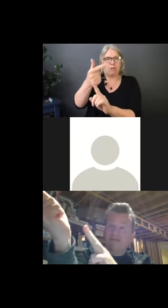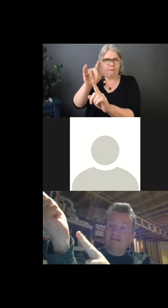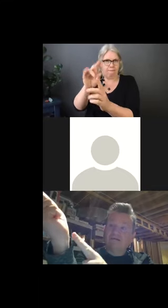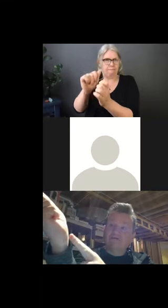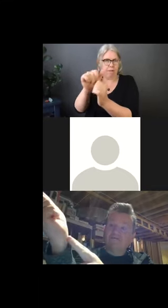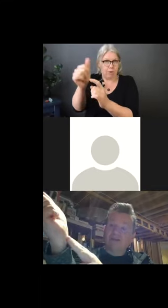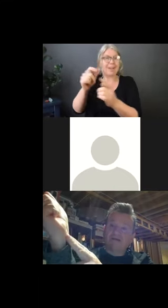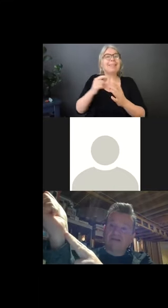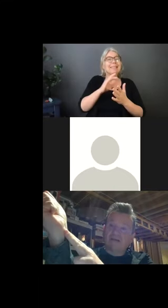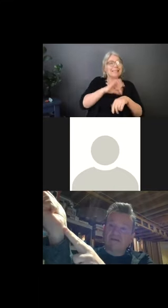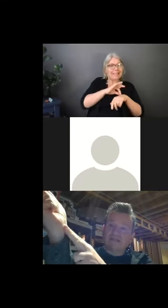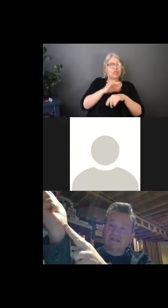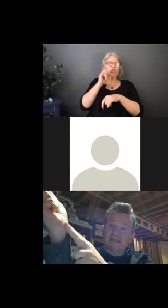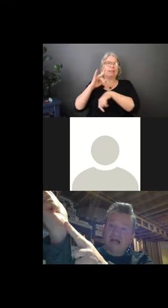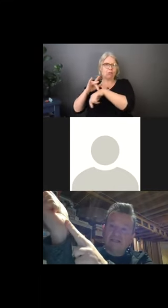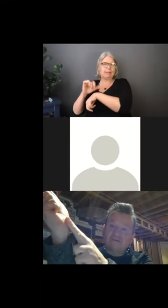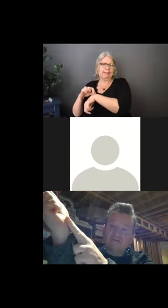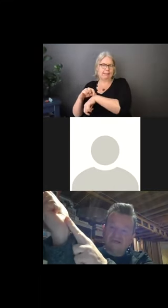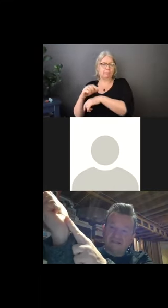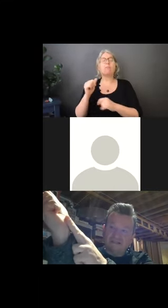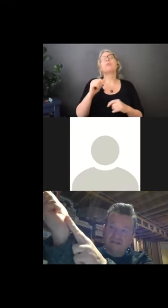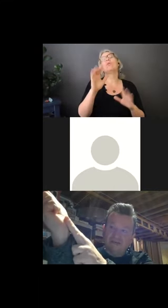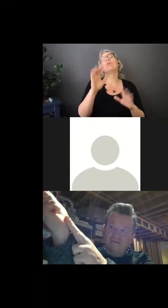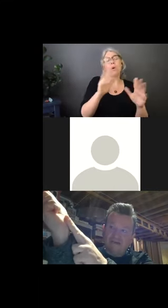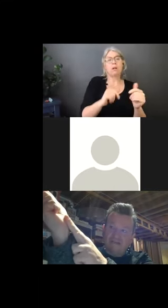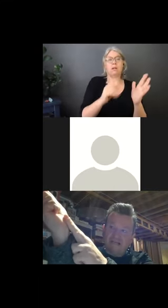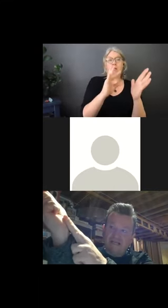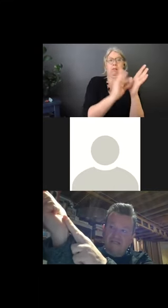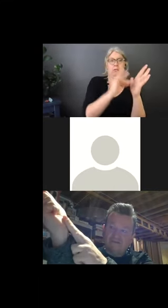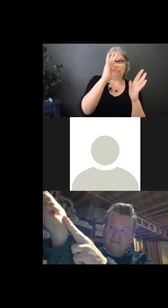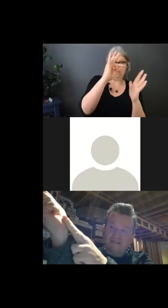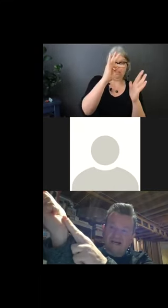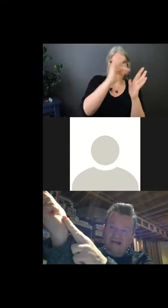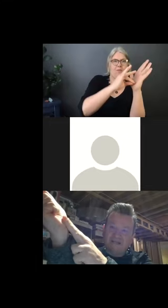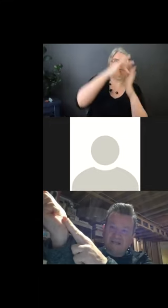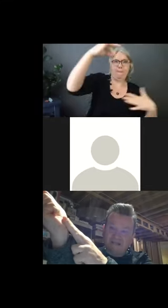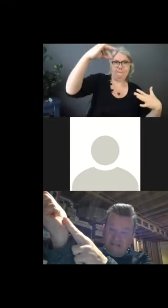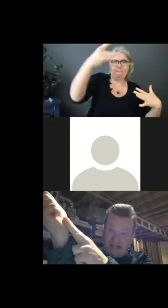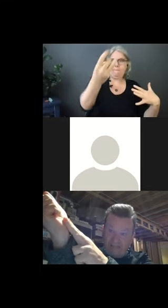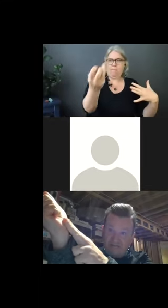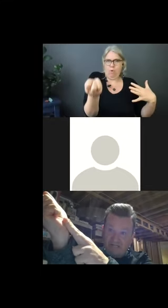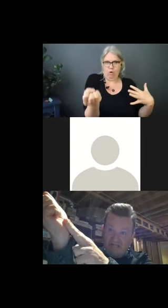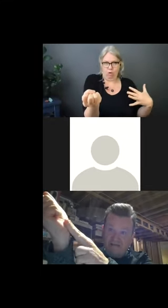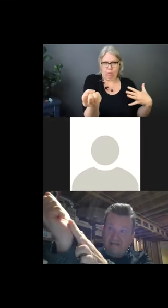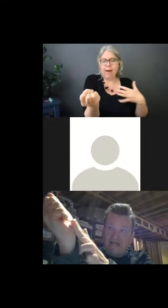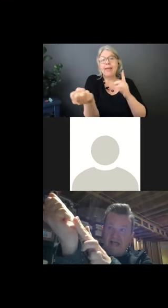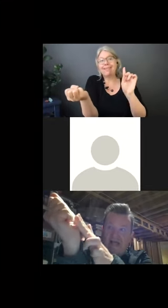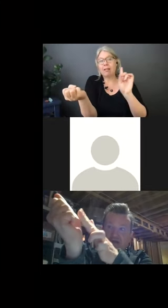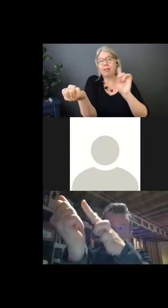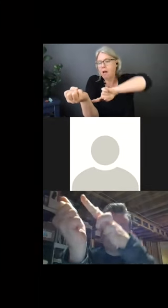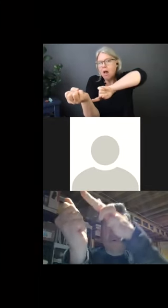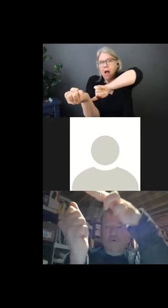you take those two fingers and you slide your wrist your fingers tight against your wrist underneath the other dirty glove